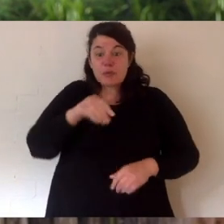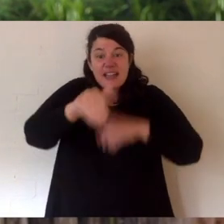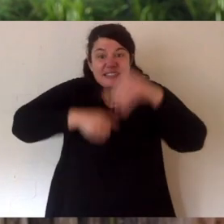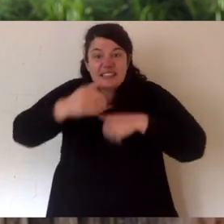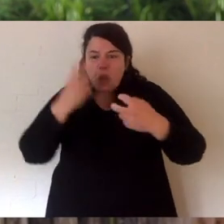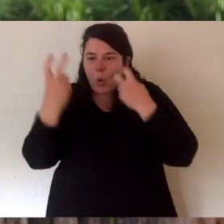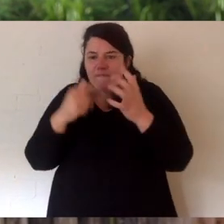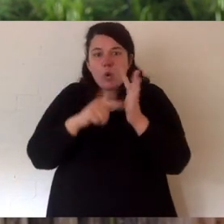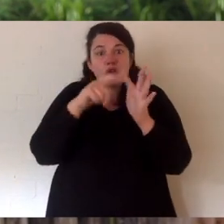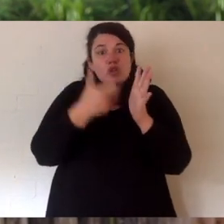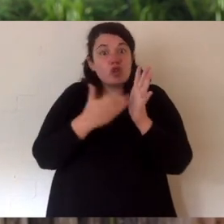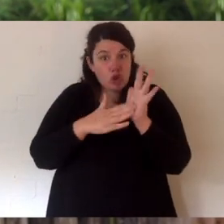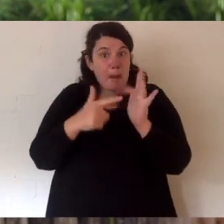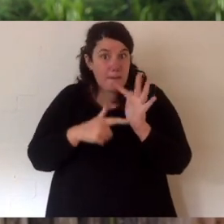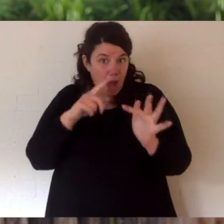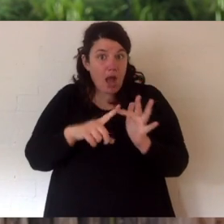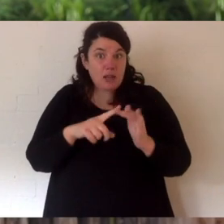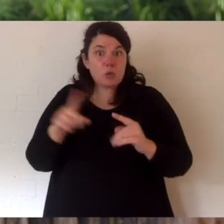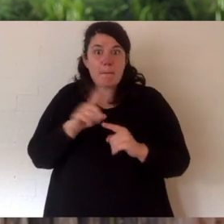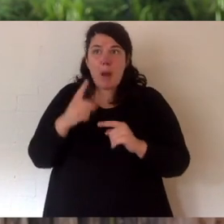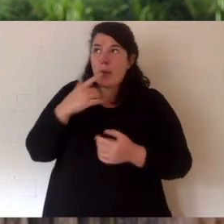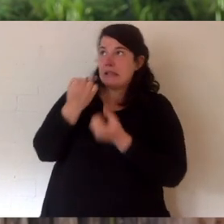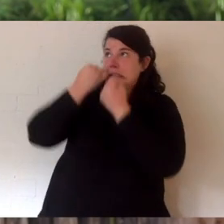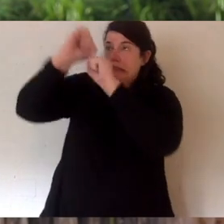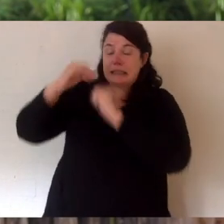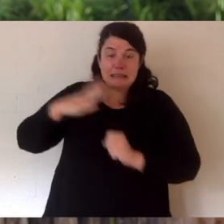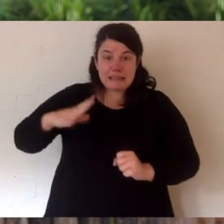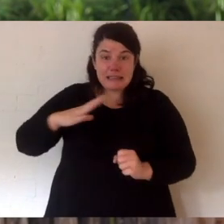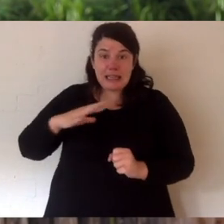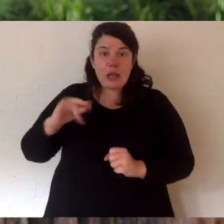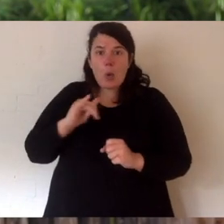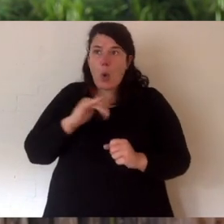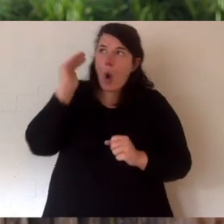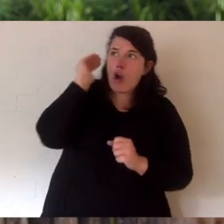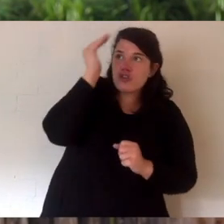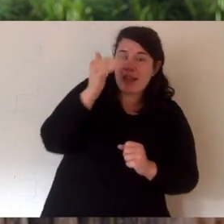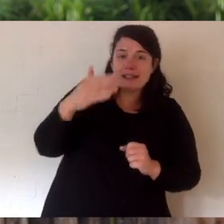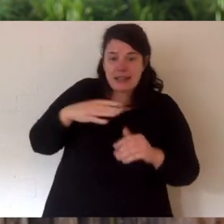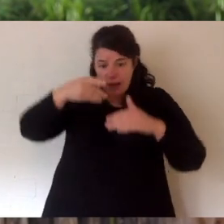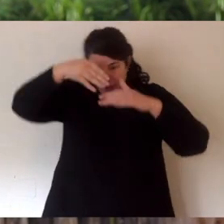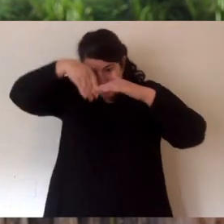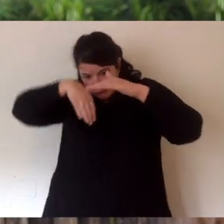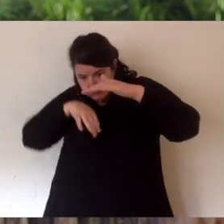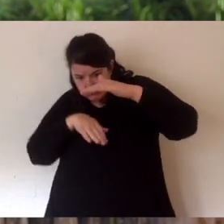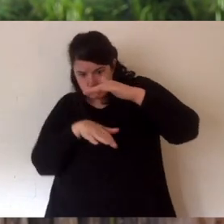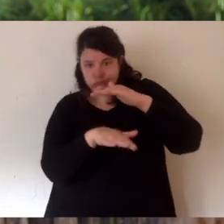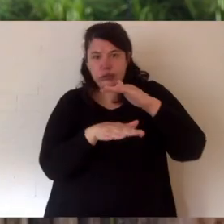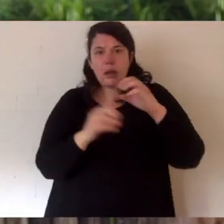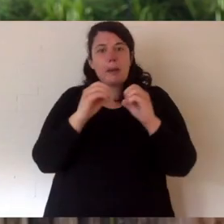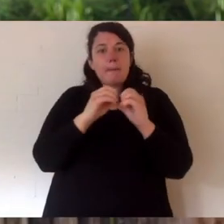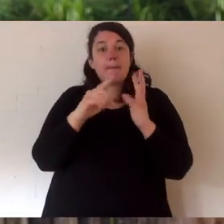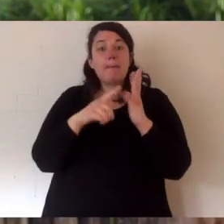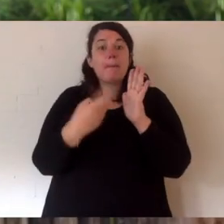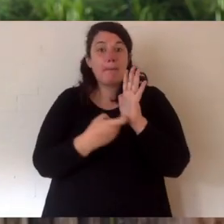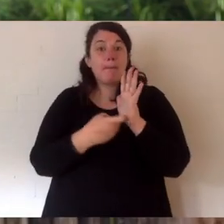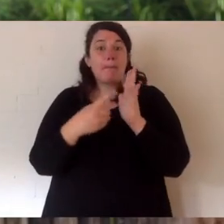Because not only do they dig up termite mounds, but when they need to defend themselves or take shelter, they'll dig down into a little